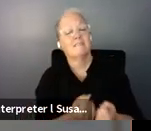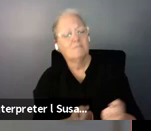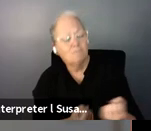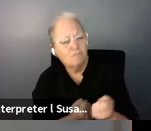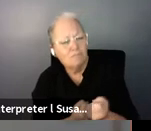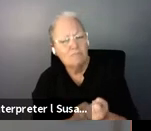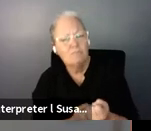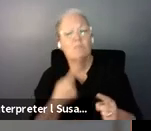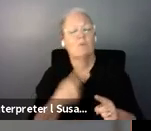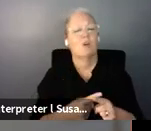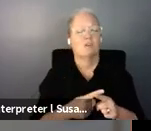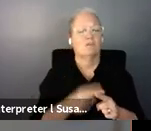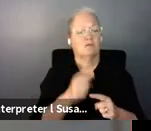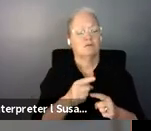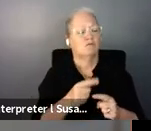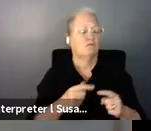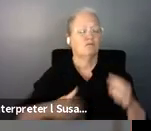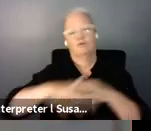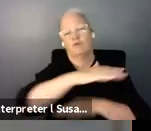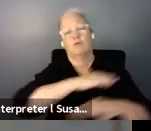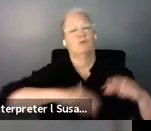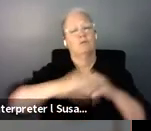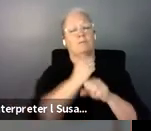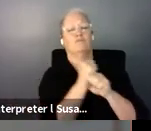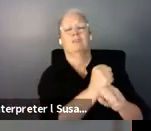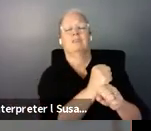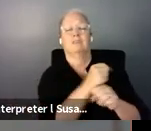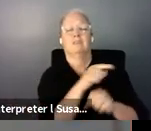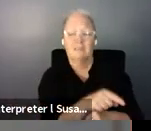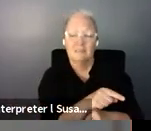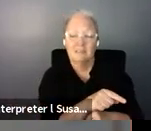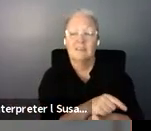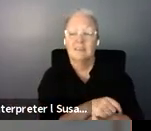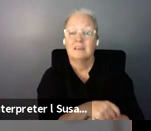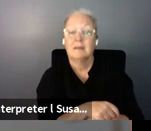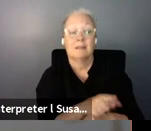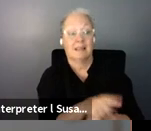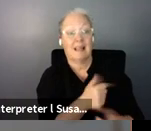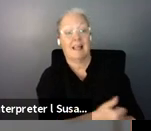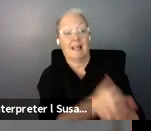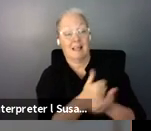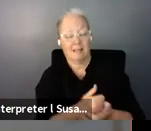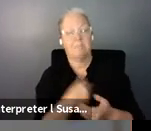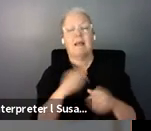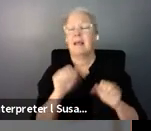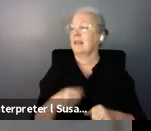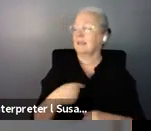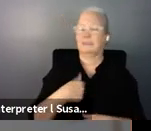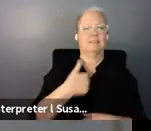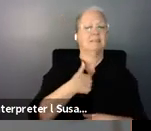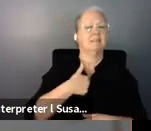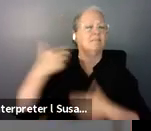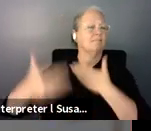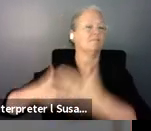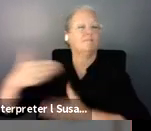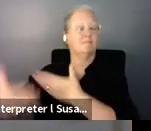programs because we know that they can help us live independently and in the past two decades we have